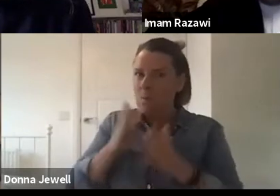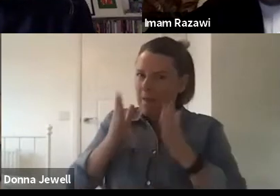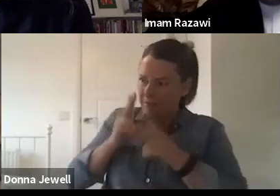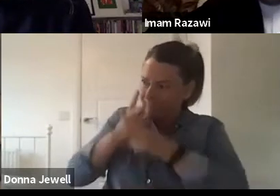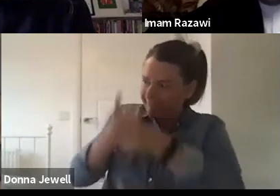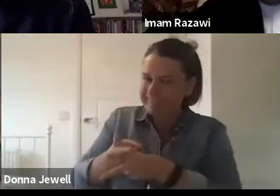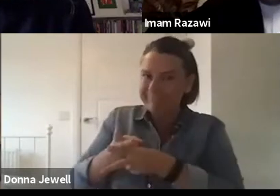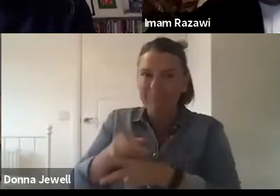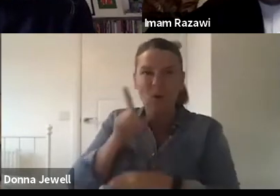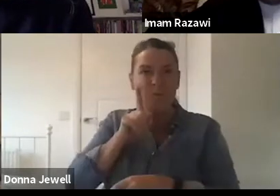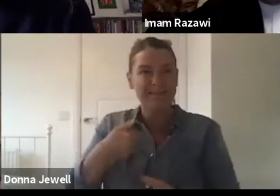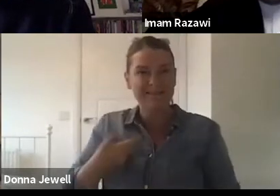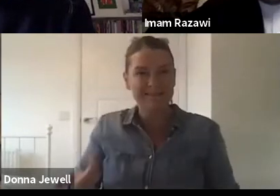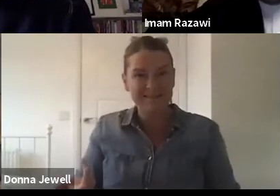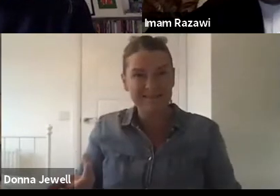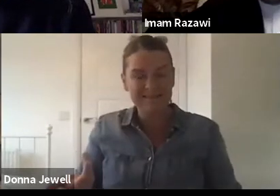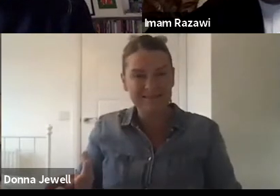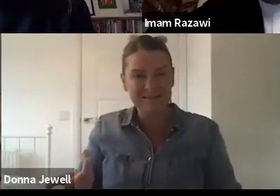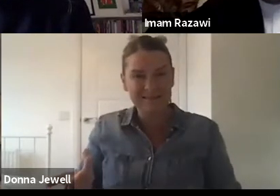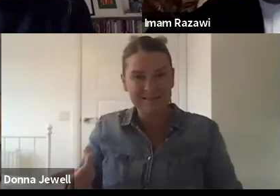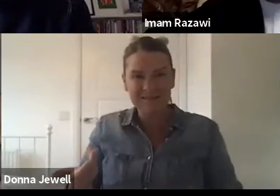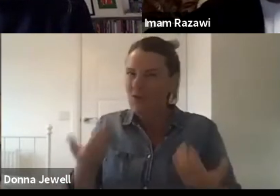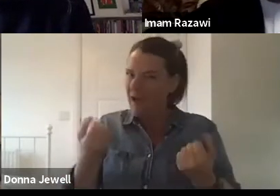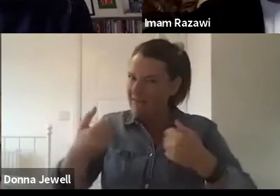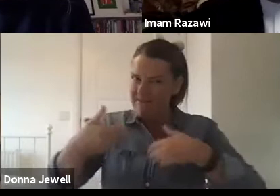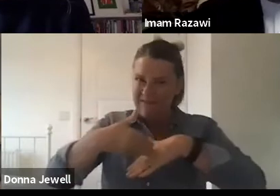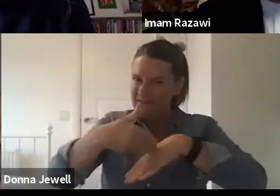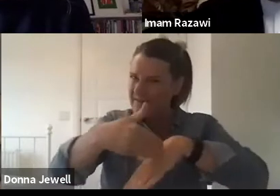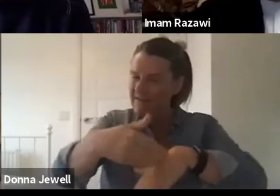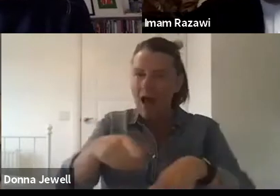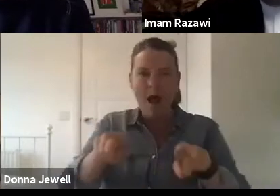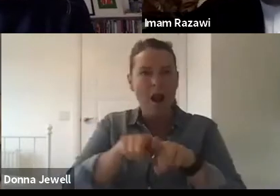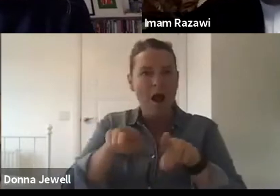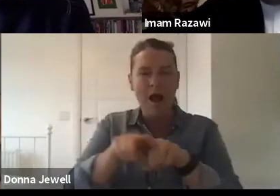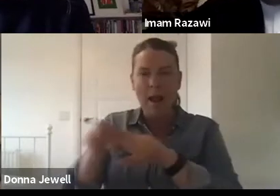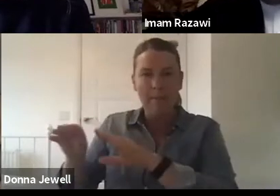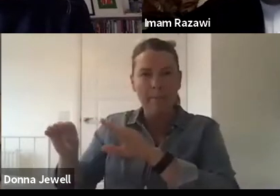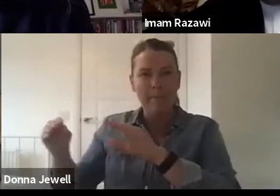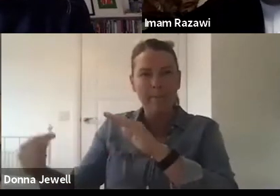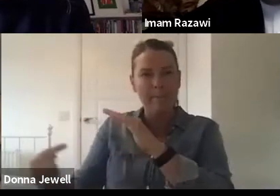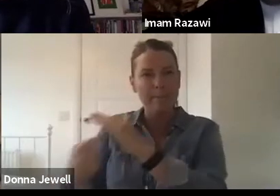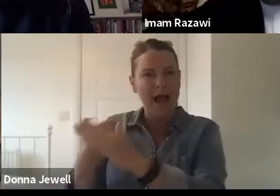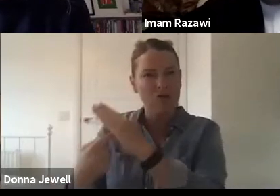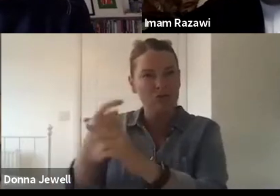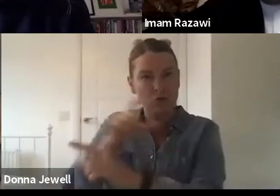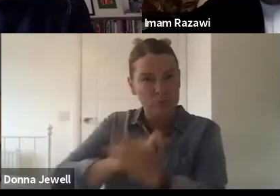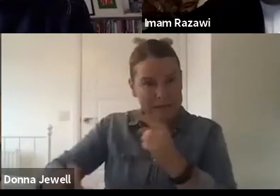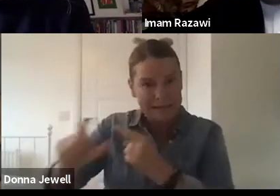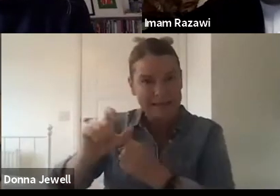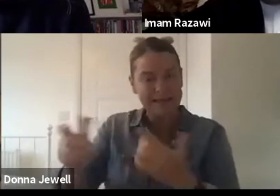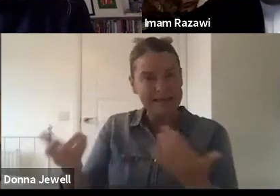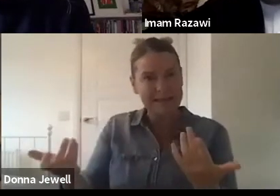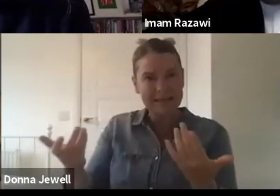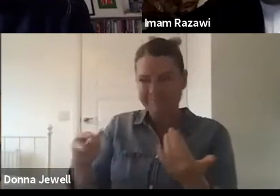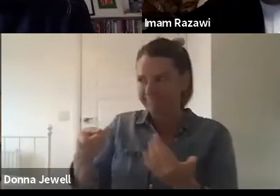There's a whole range of impacts on migrant communities and the difficulties that they face in